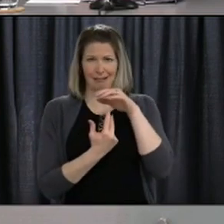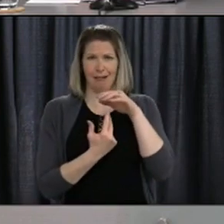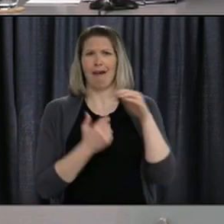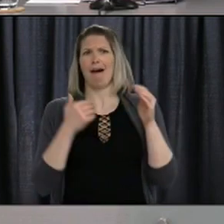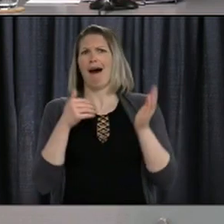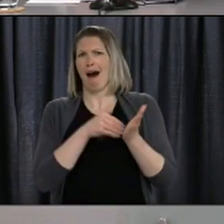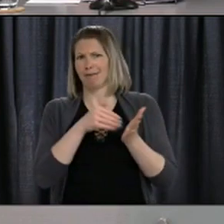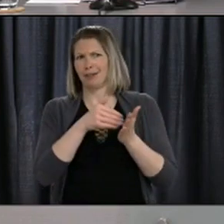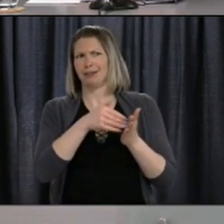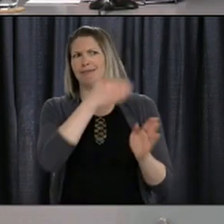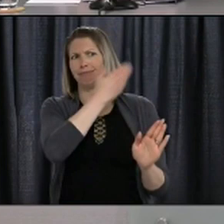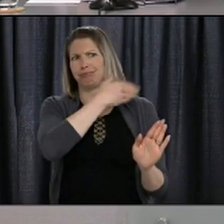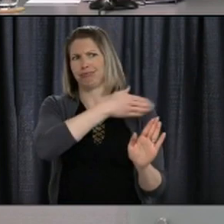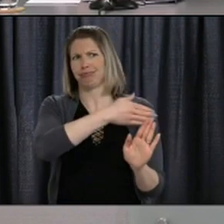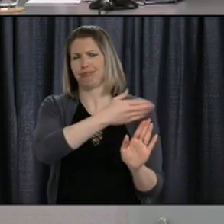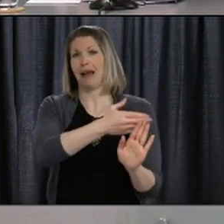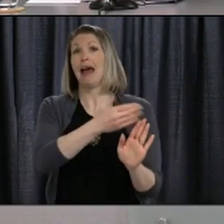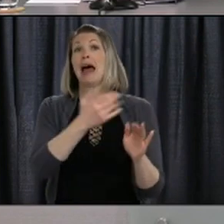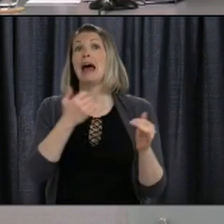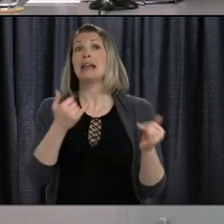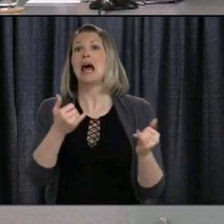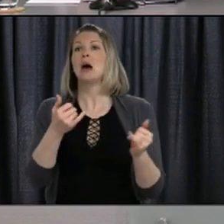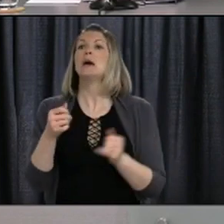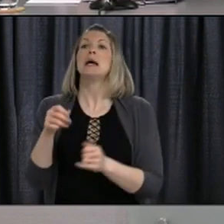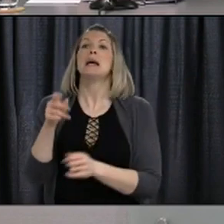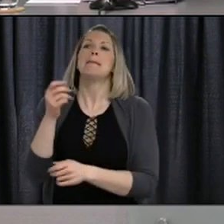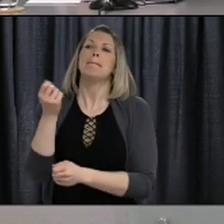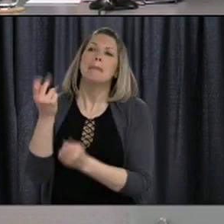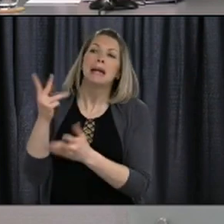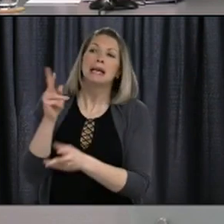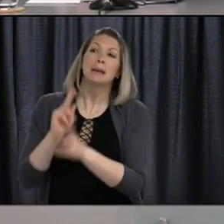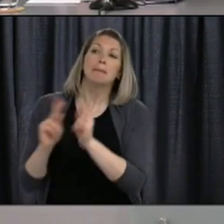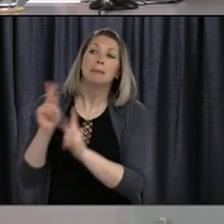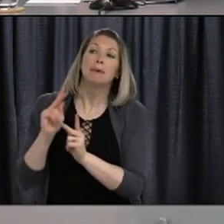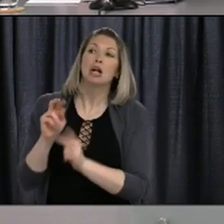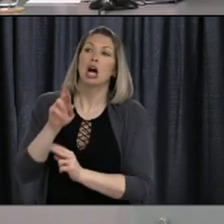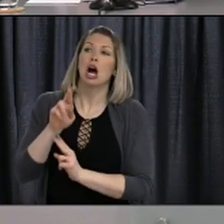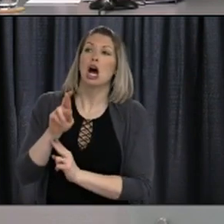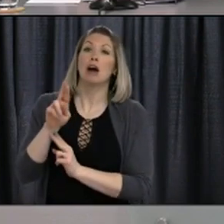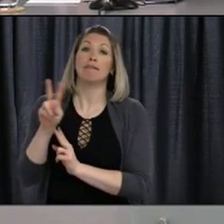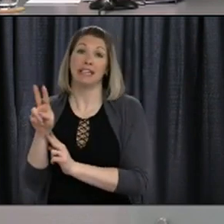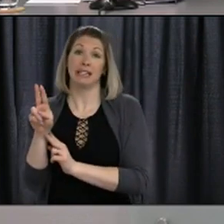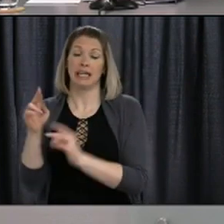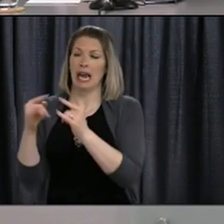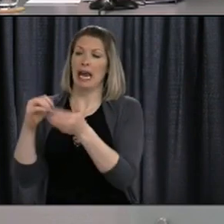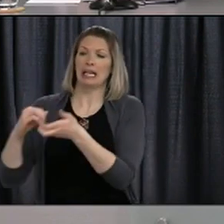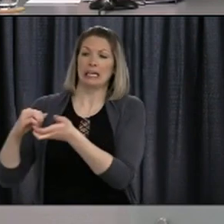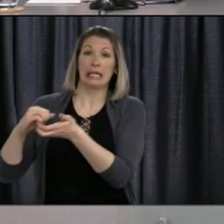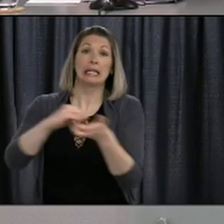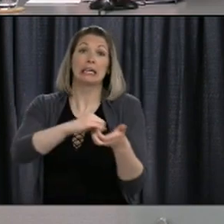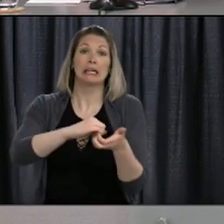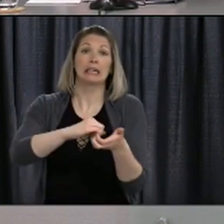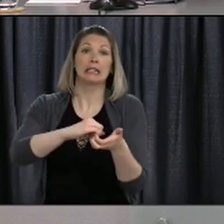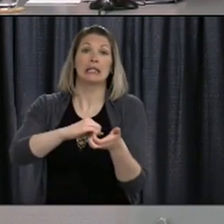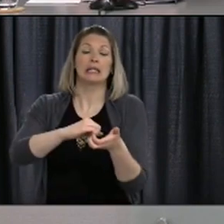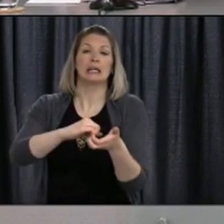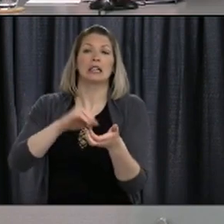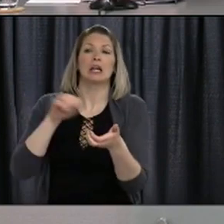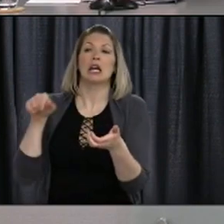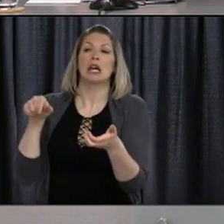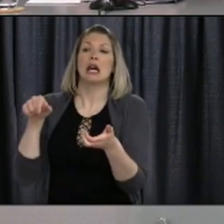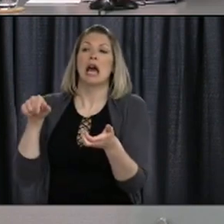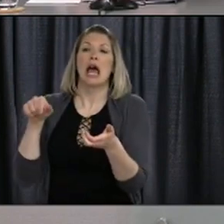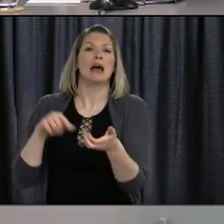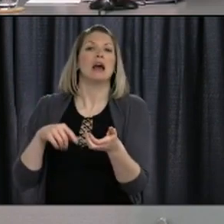overnight in their RVs. If people are just moving their bubble from their home to their RV, they're not bursting anyone else's bubble, what's the